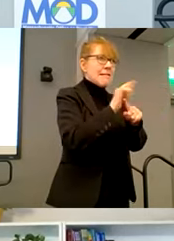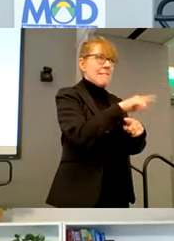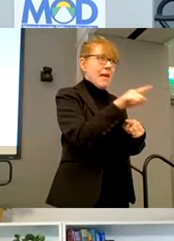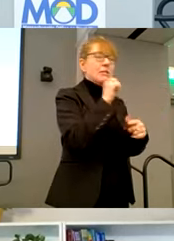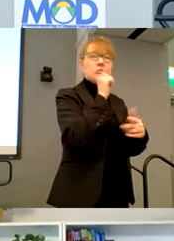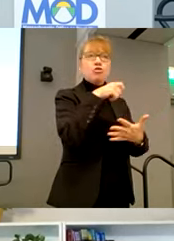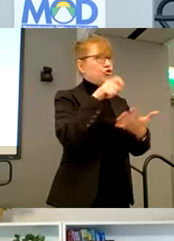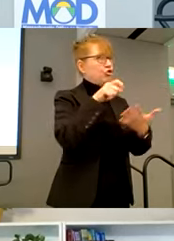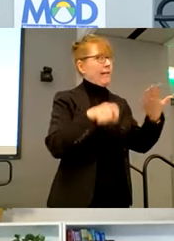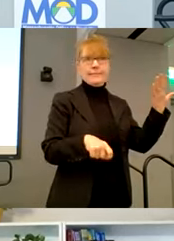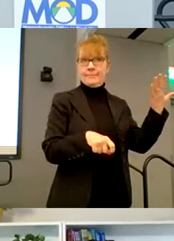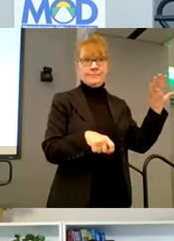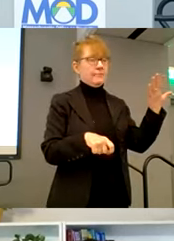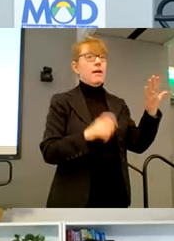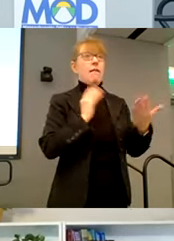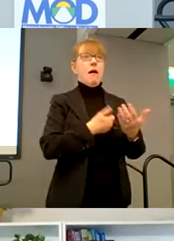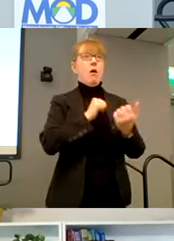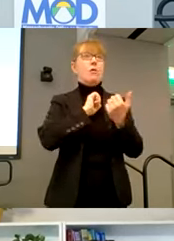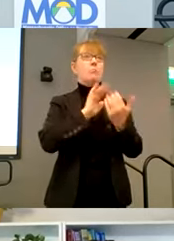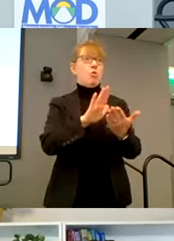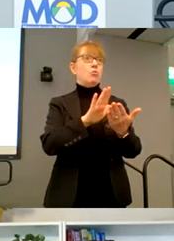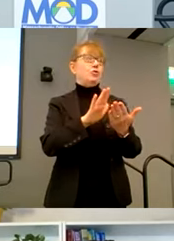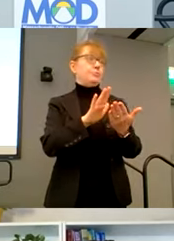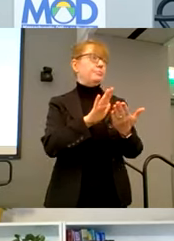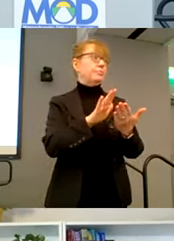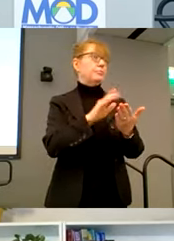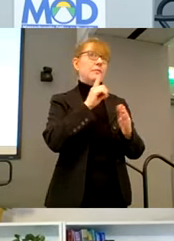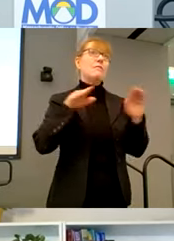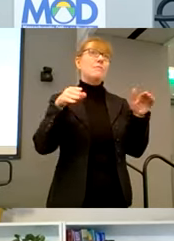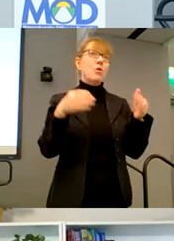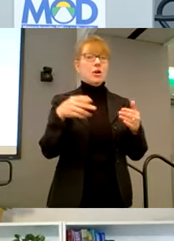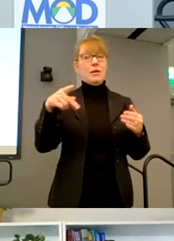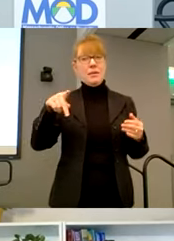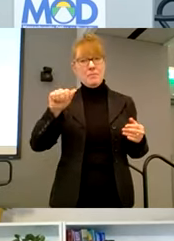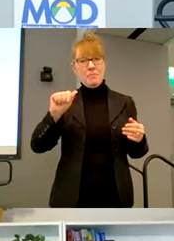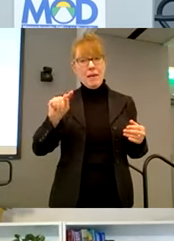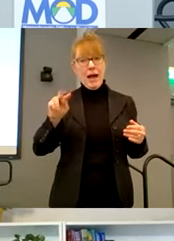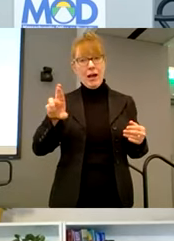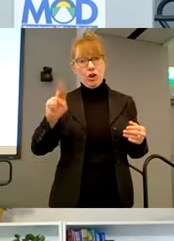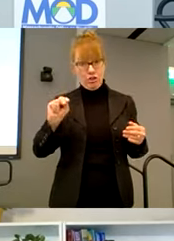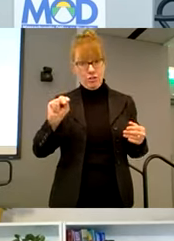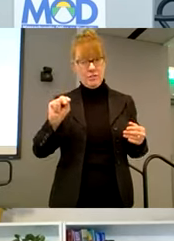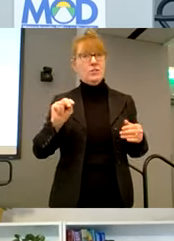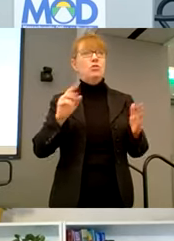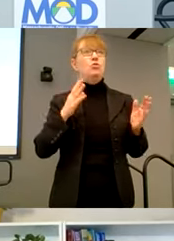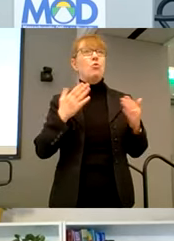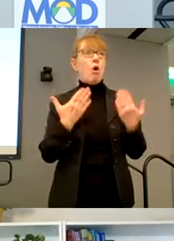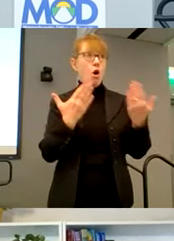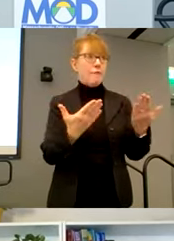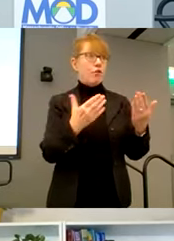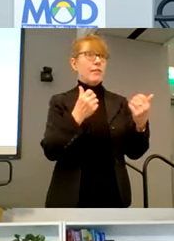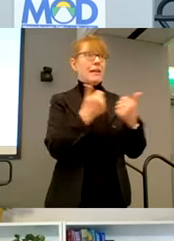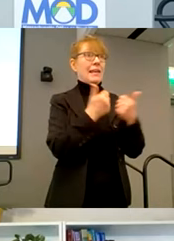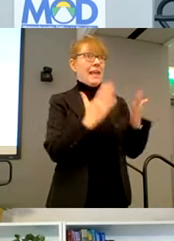So our approach here at AbleGamers is to really focus on patterns, right? To offer the game developers and game